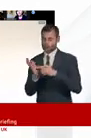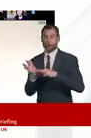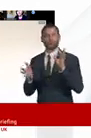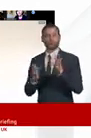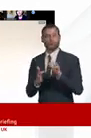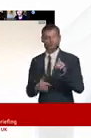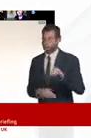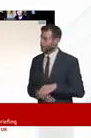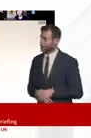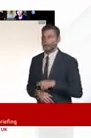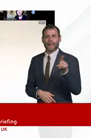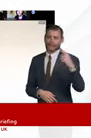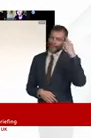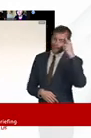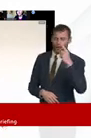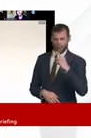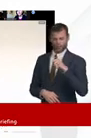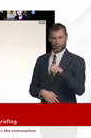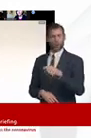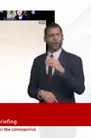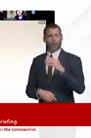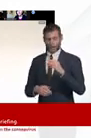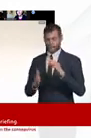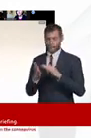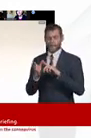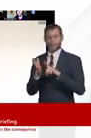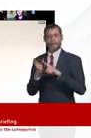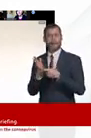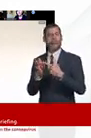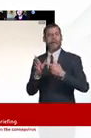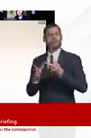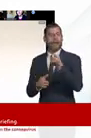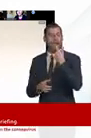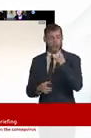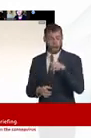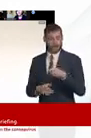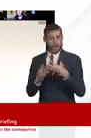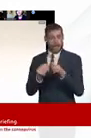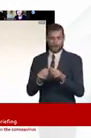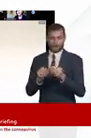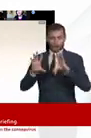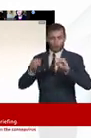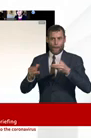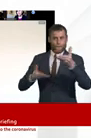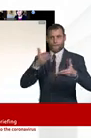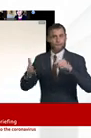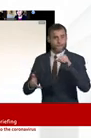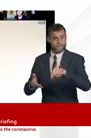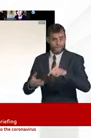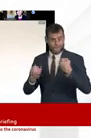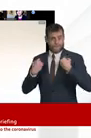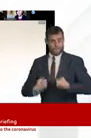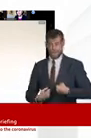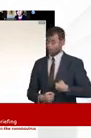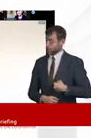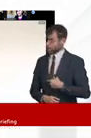-the-counter anti-malarial drugs to beat coronavirus the uk has imposed an export ban on chloroquine last month was that because we're